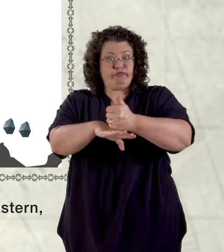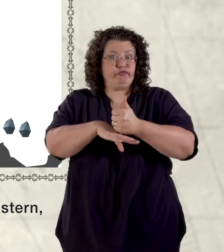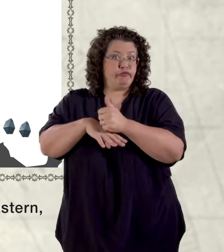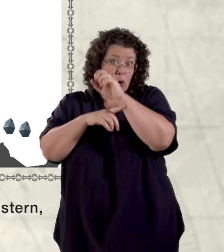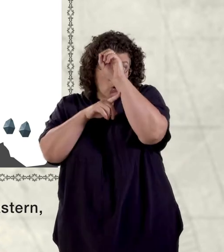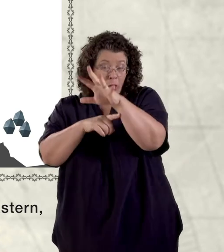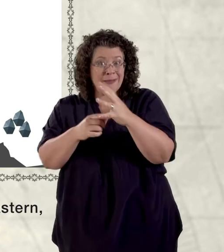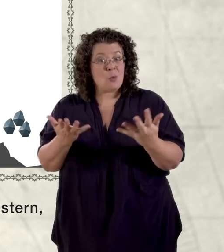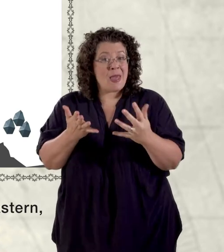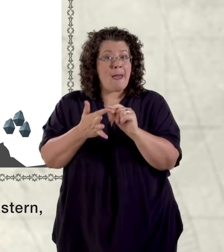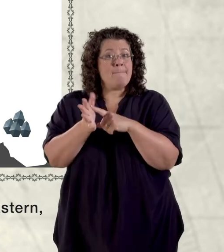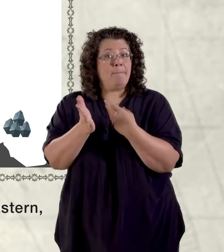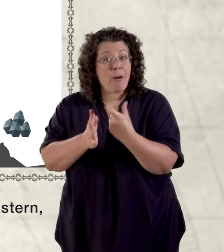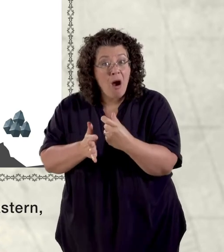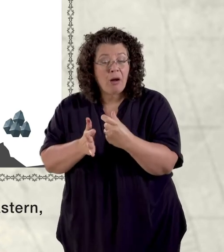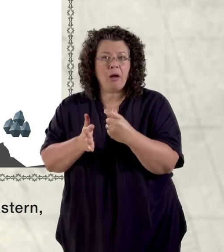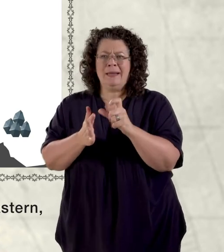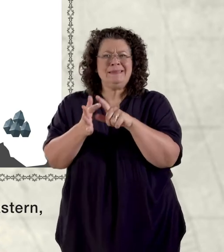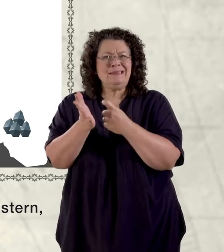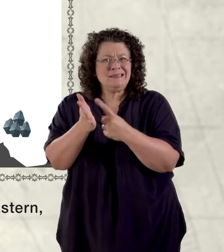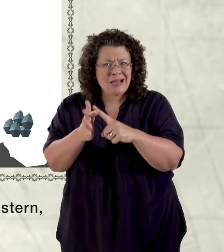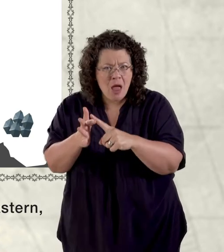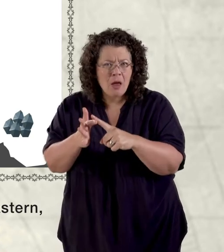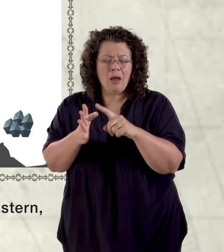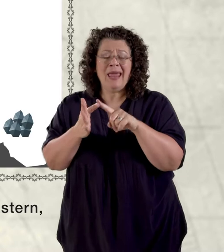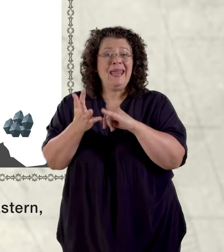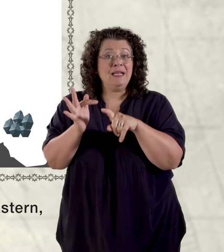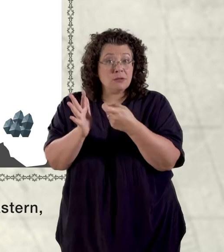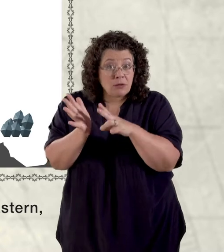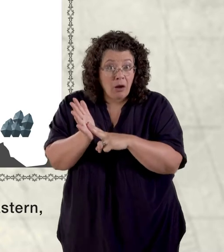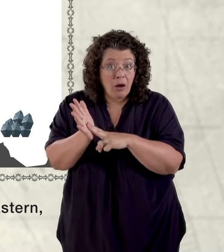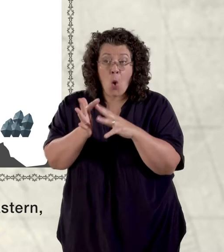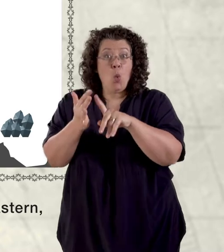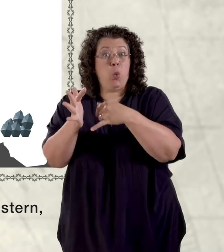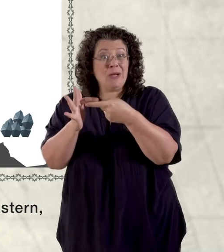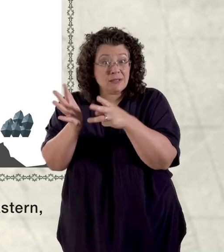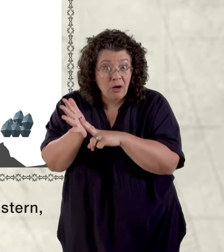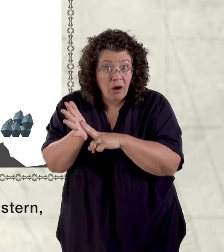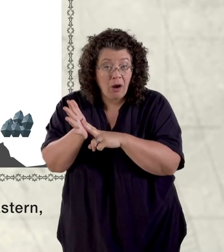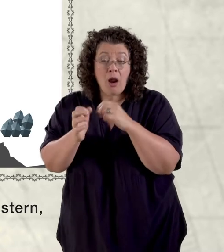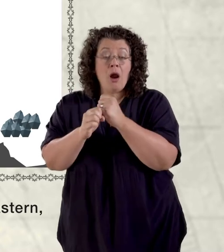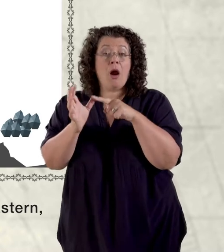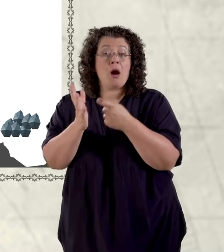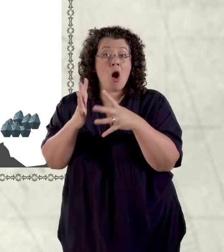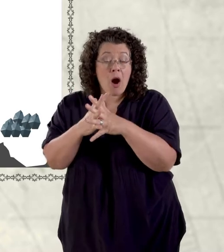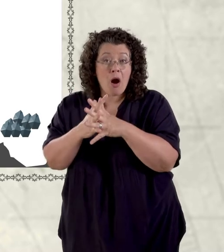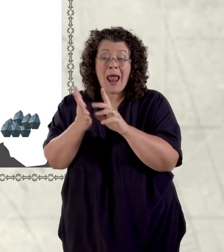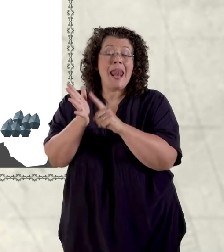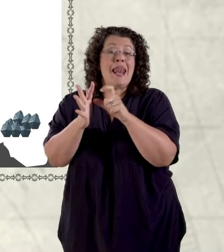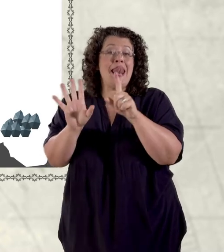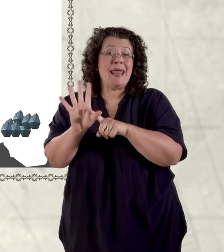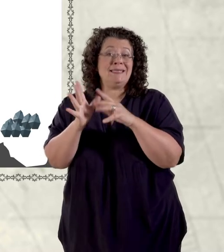and dare eastern western garu and lady windsor there were